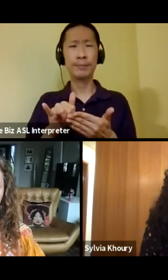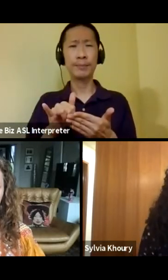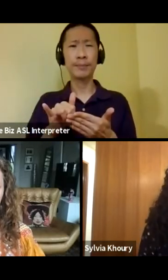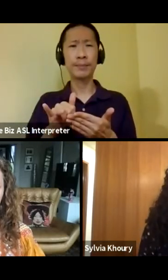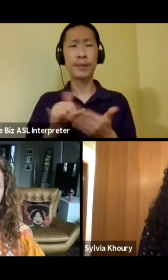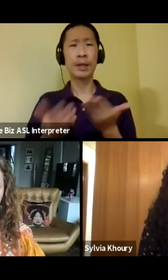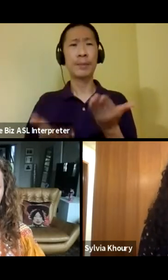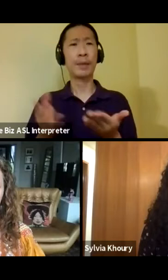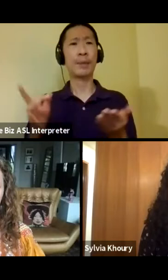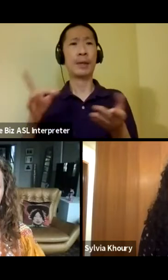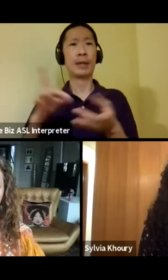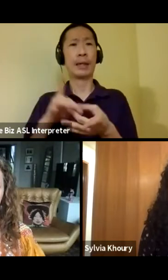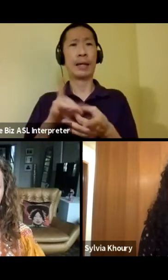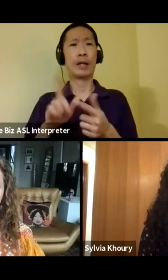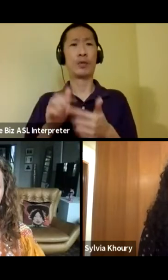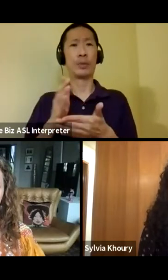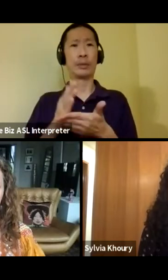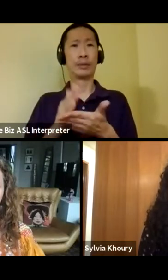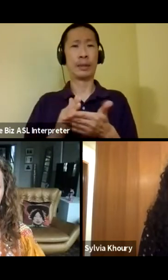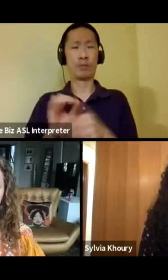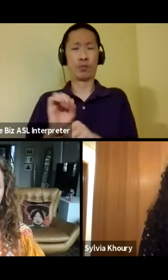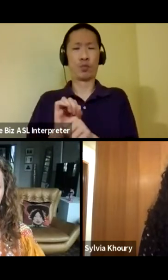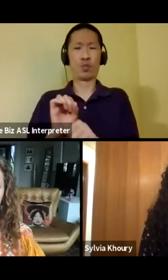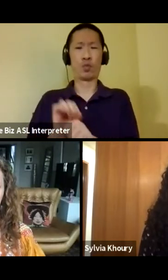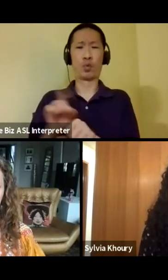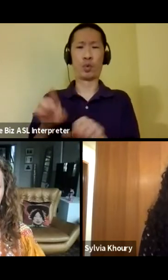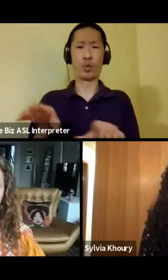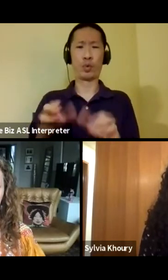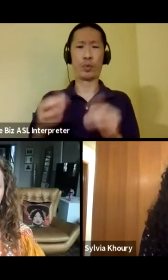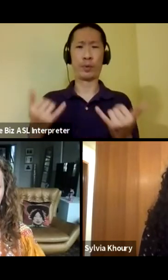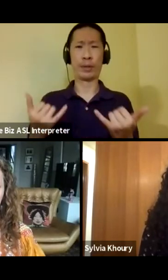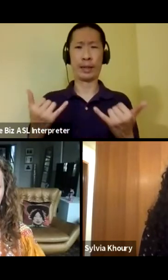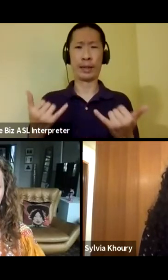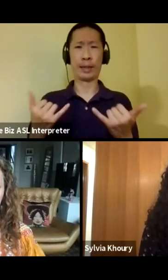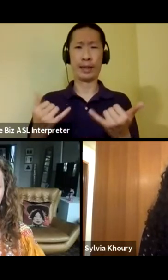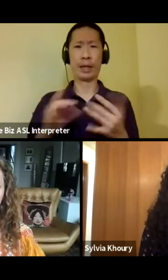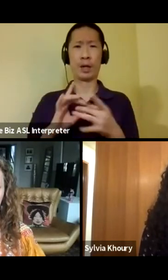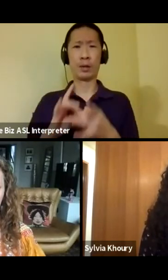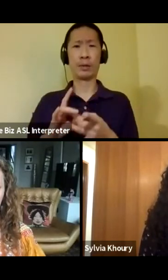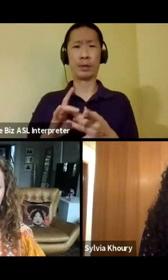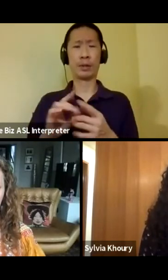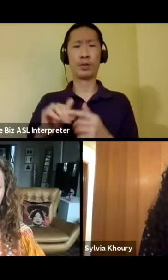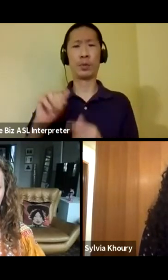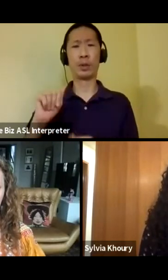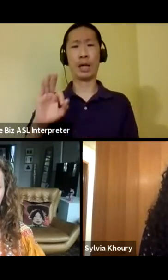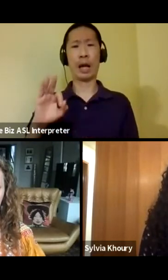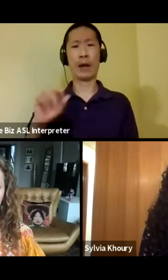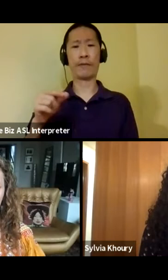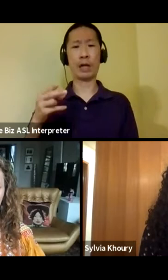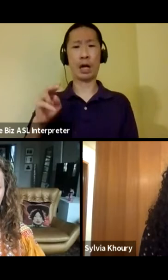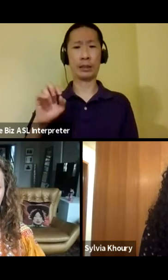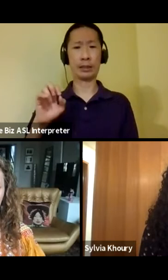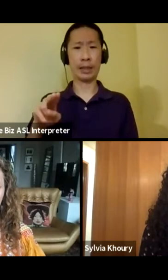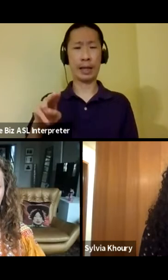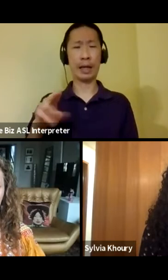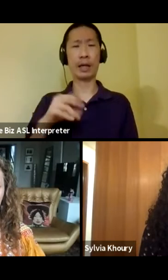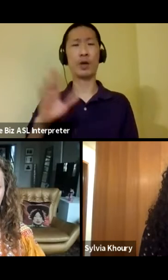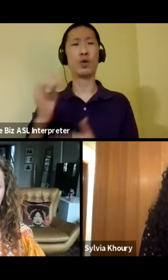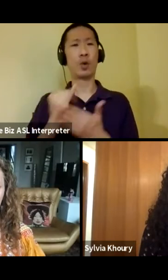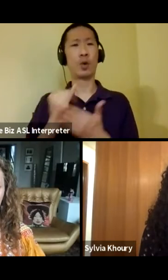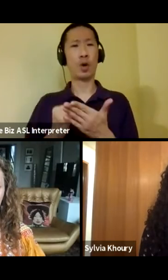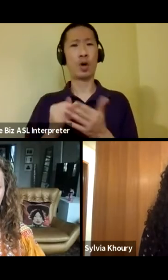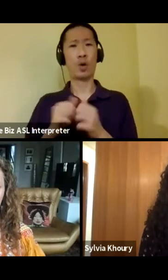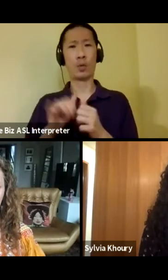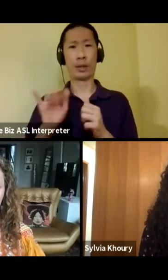Perhaps connected to some of the the work that you are doing right now in regards to Afghanistan, and your art in that,